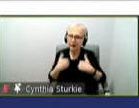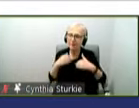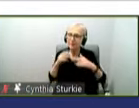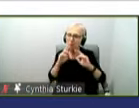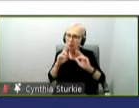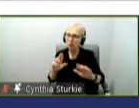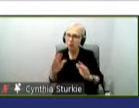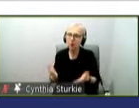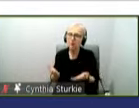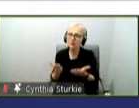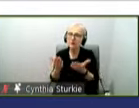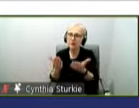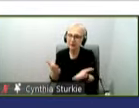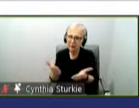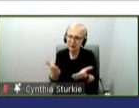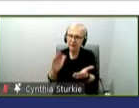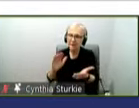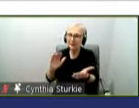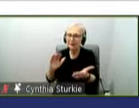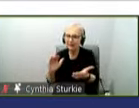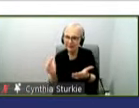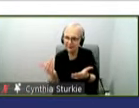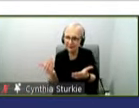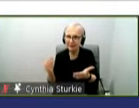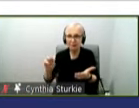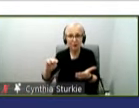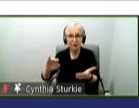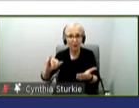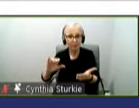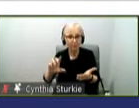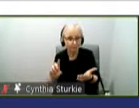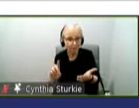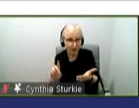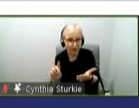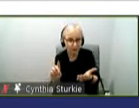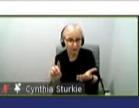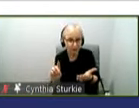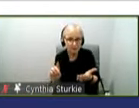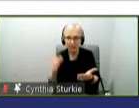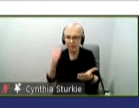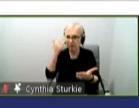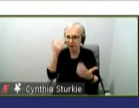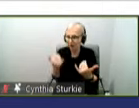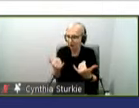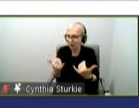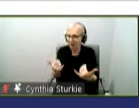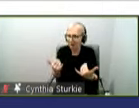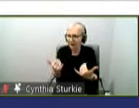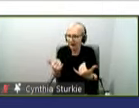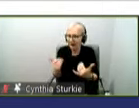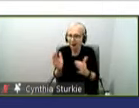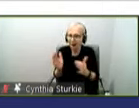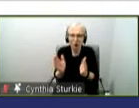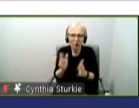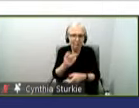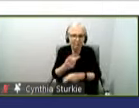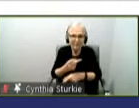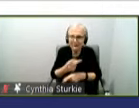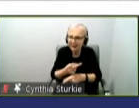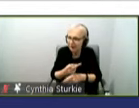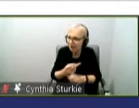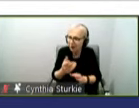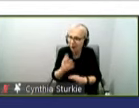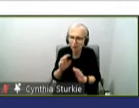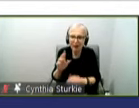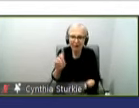suggested that the cases appear to be mostly mild. But at this point, the World Health Organization has urged some caution in interpreting that data,